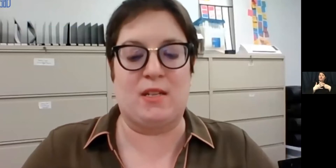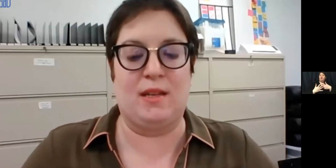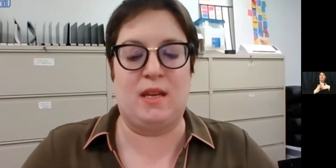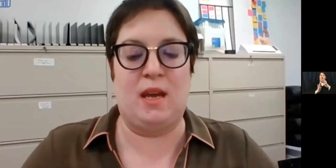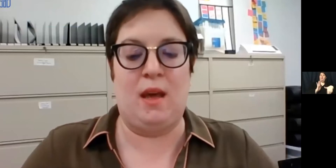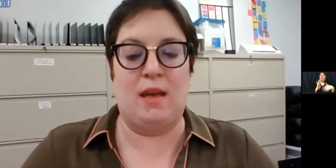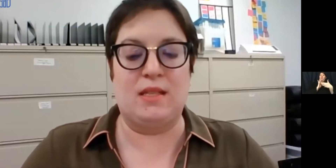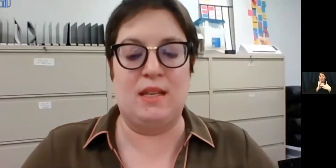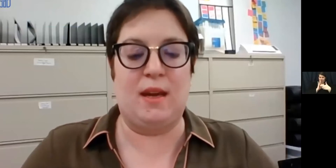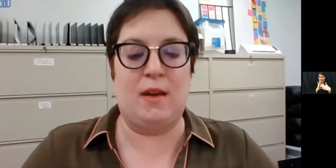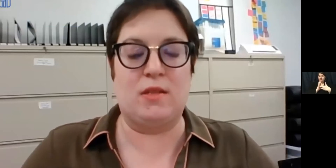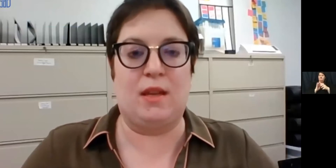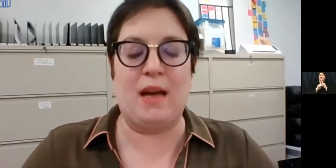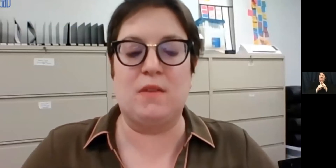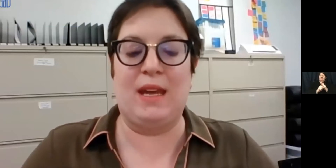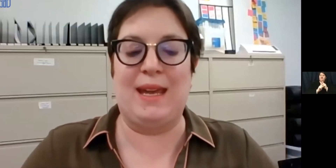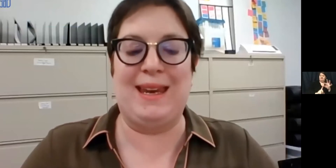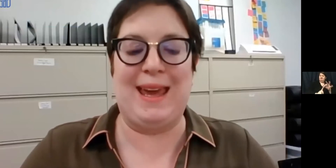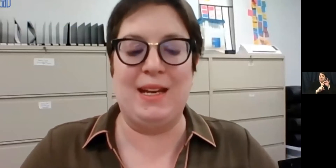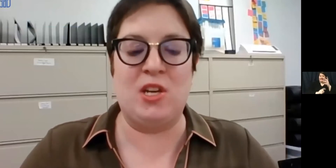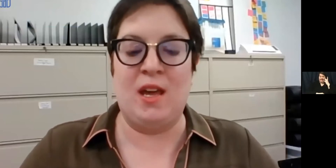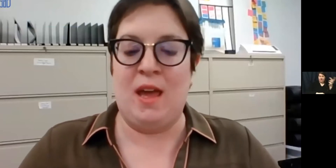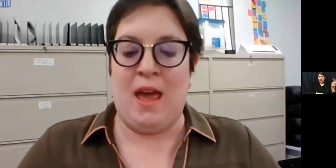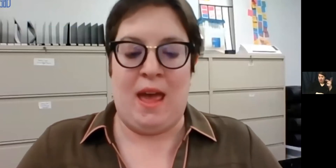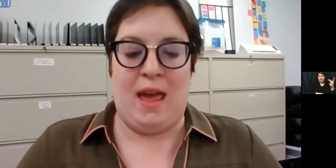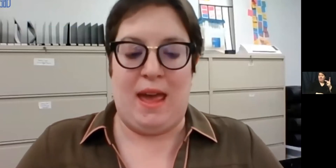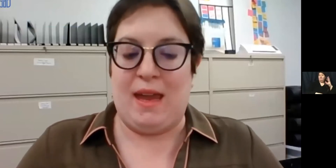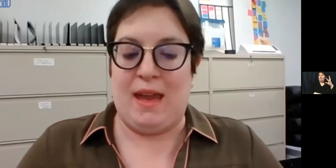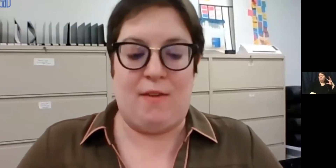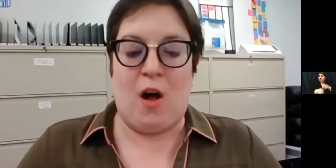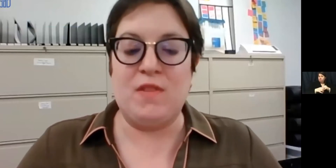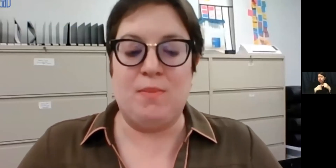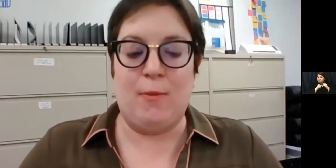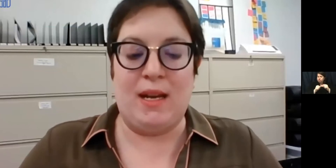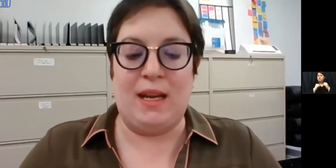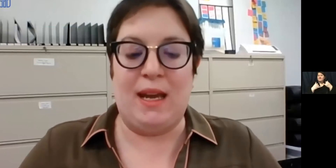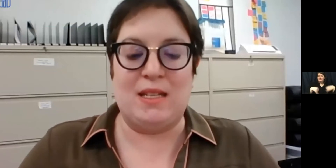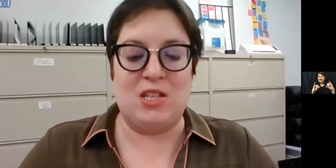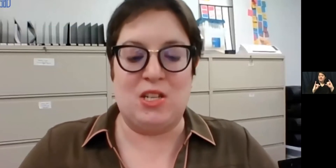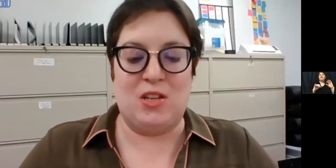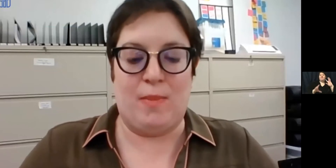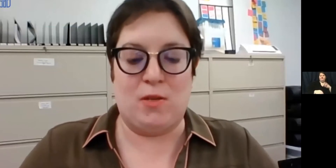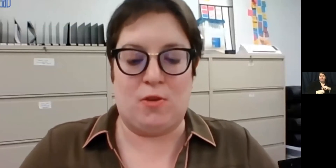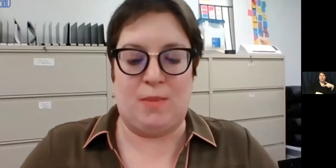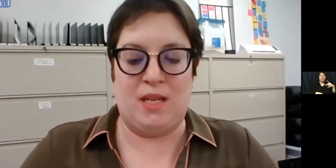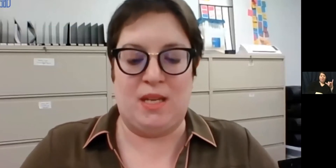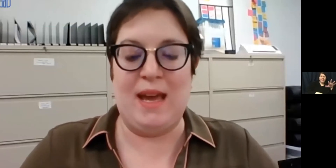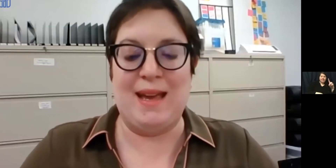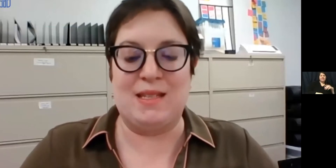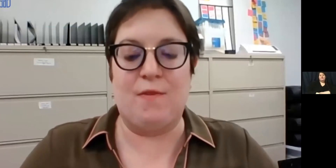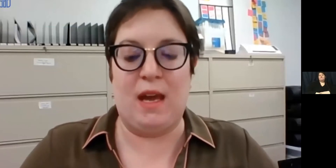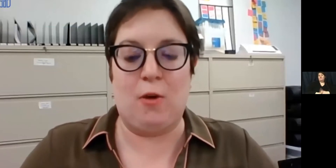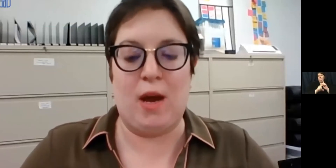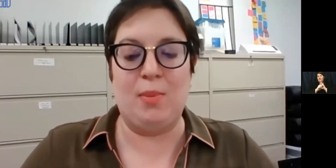mentoring specialist. And to see that they are still actively engaged and involved in PYD in addition to their mentorship